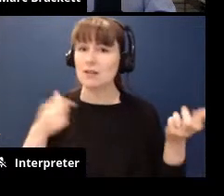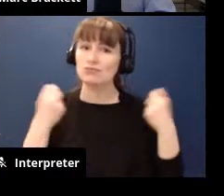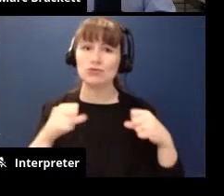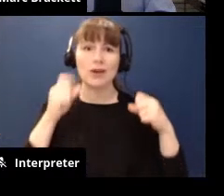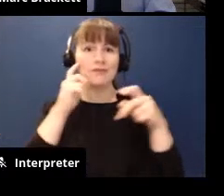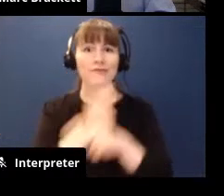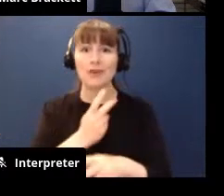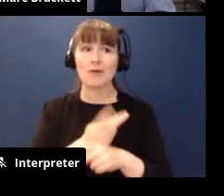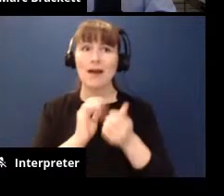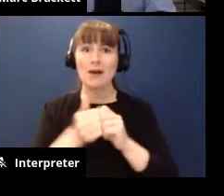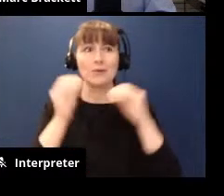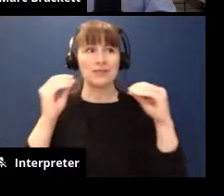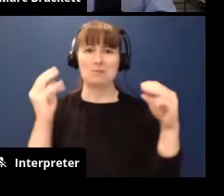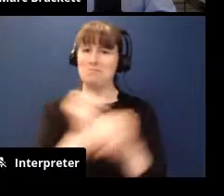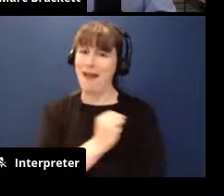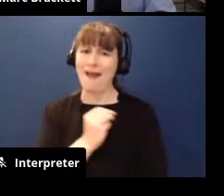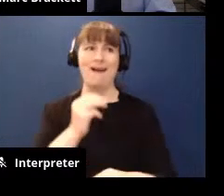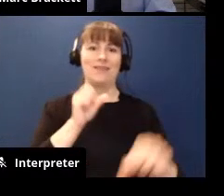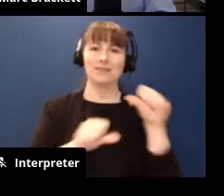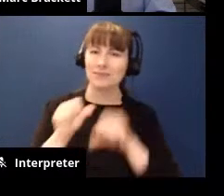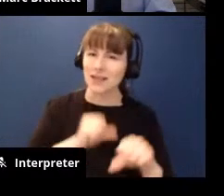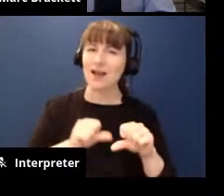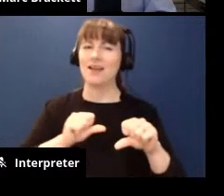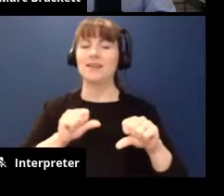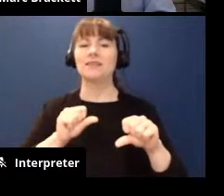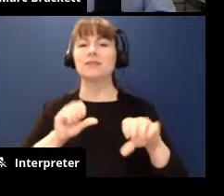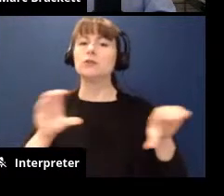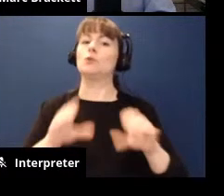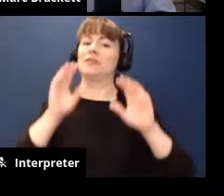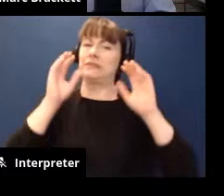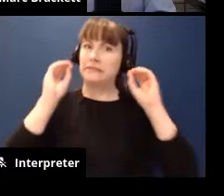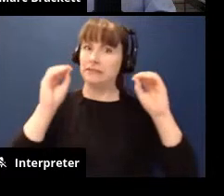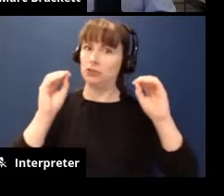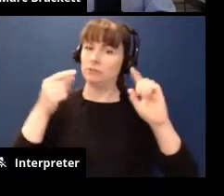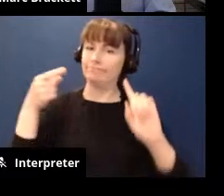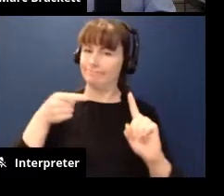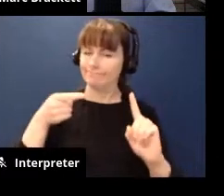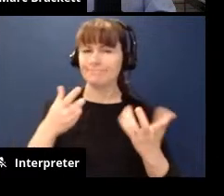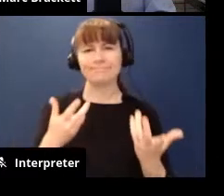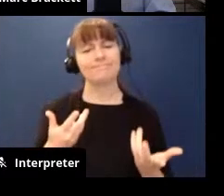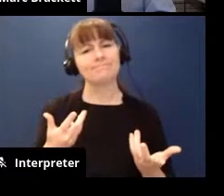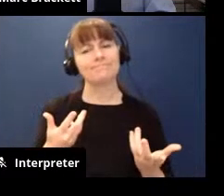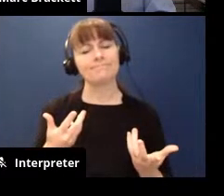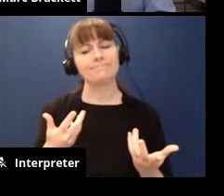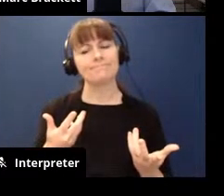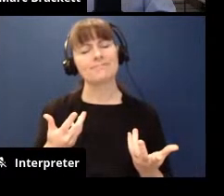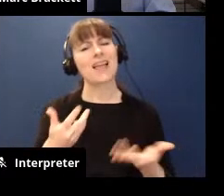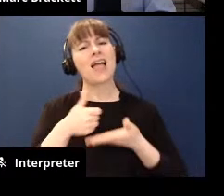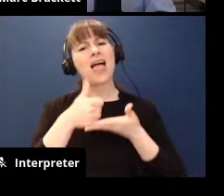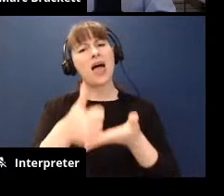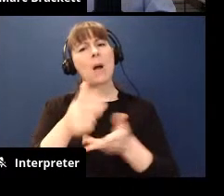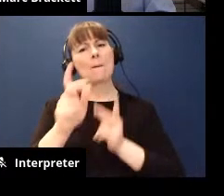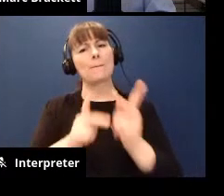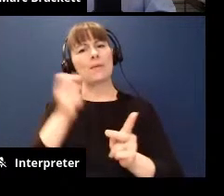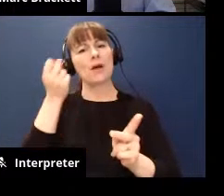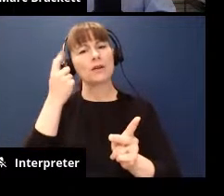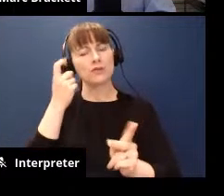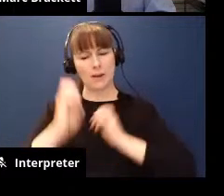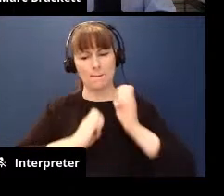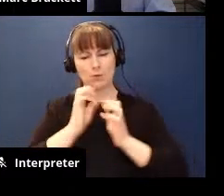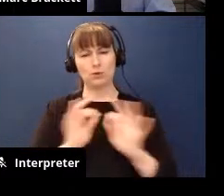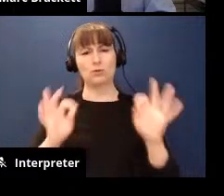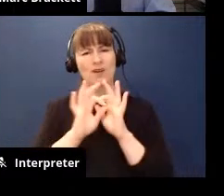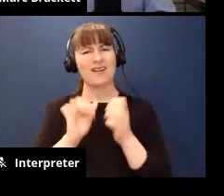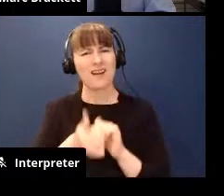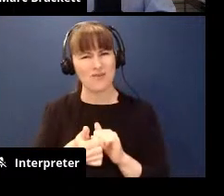out how to teach math how to teach science how to do the teaching bit so how do we help folks understand why emotions matter